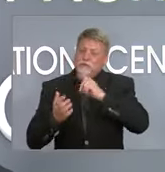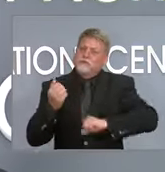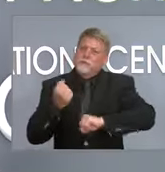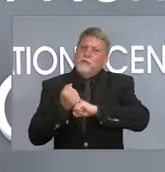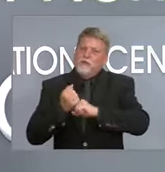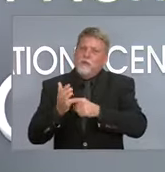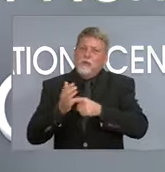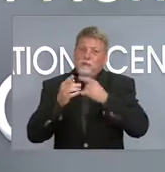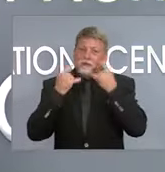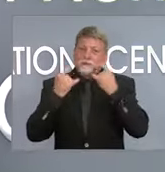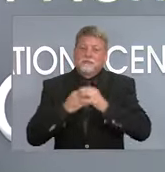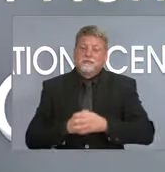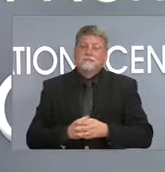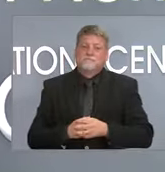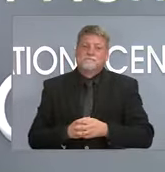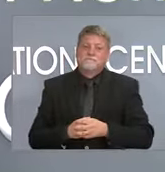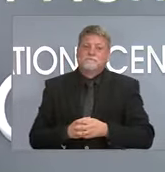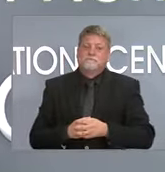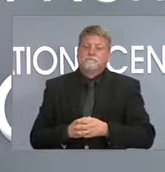We can go to the phones now.